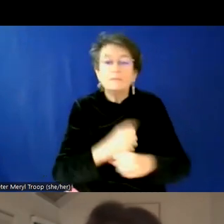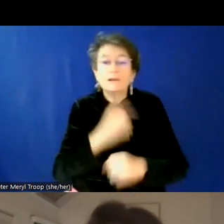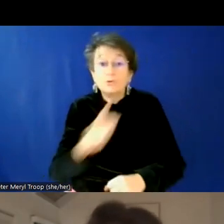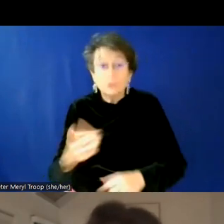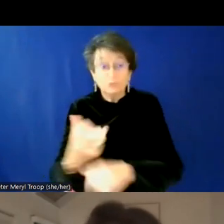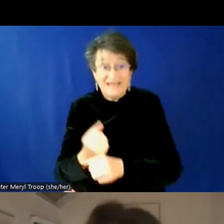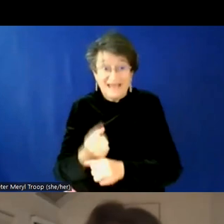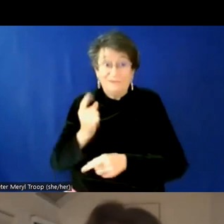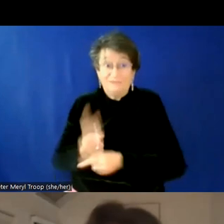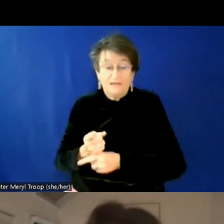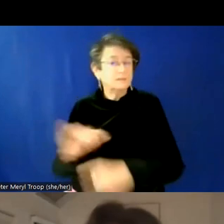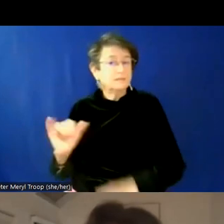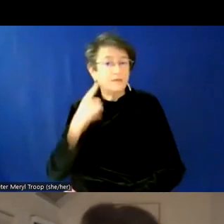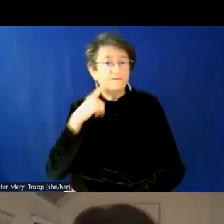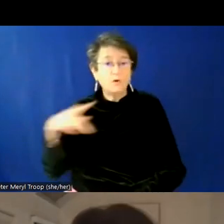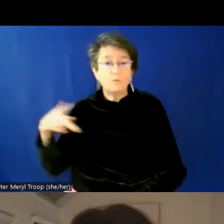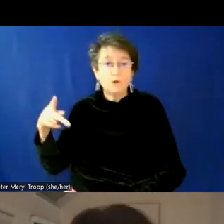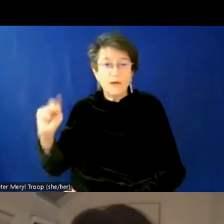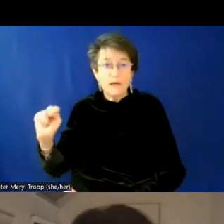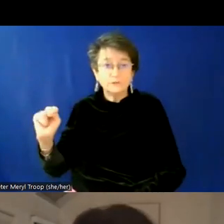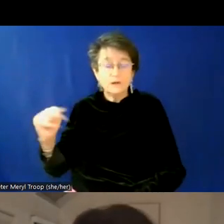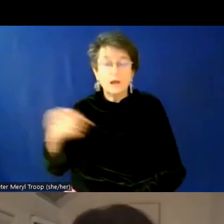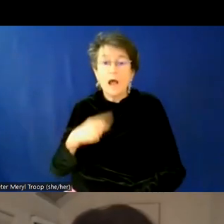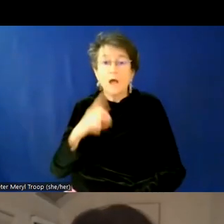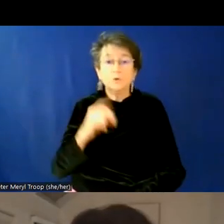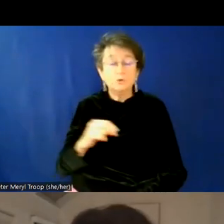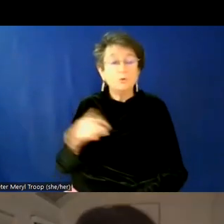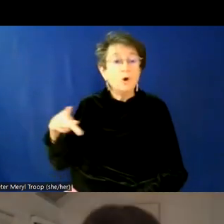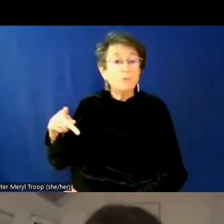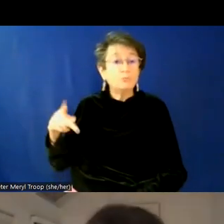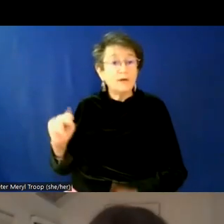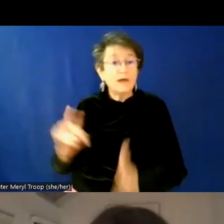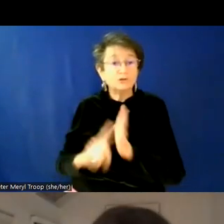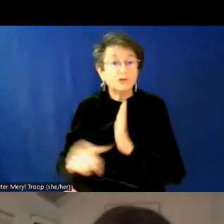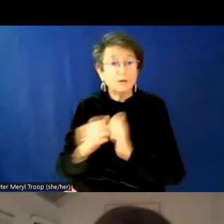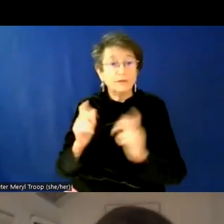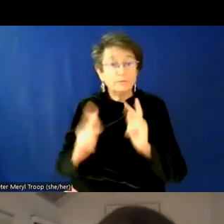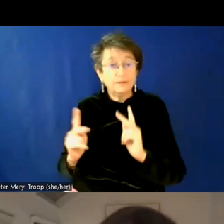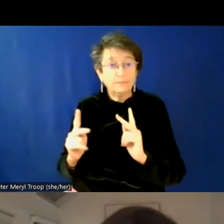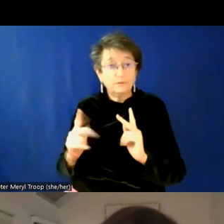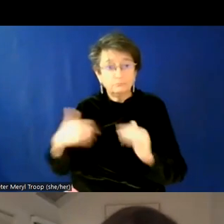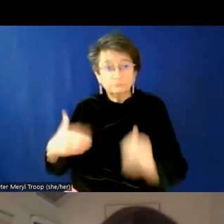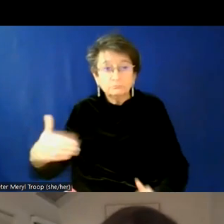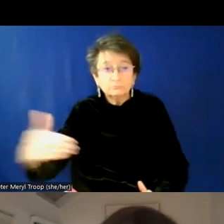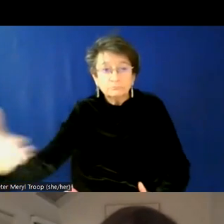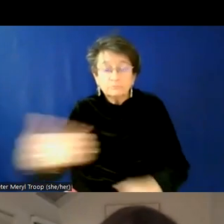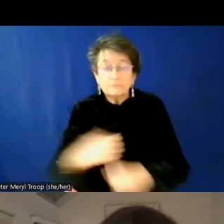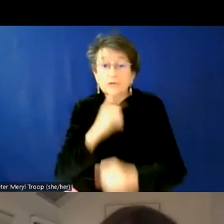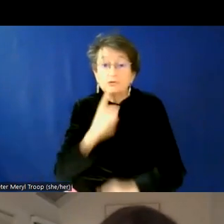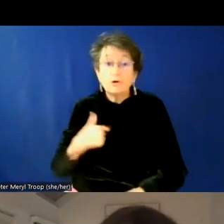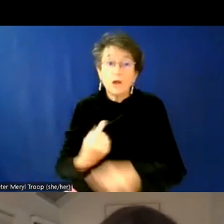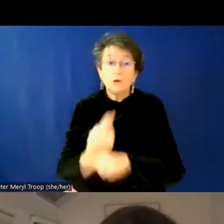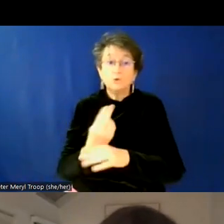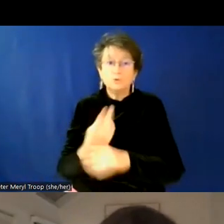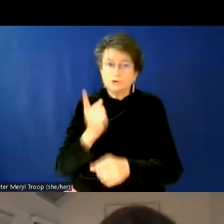pronouns, you know, I do a pronoun check with people on a regular basis to make sure I'm using the correct pronouns. Um, one of the other things that